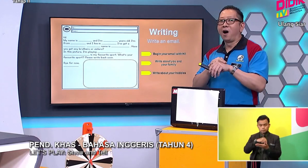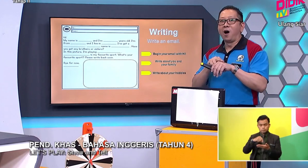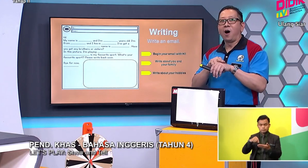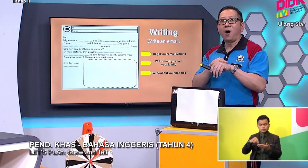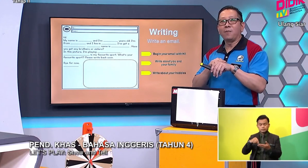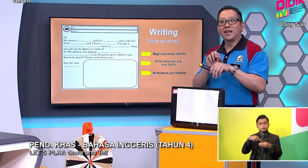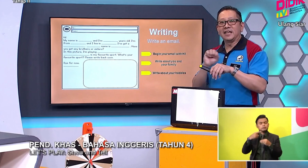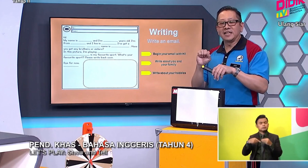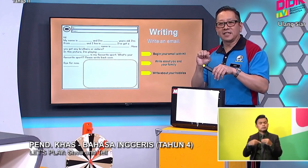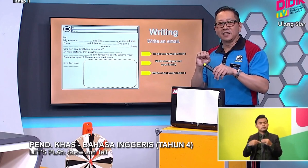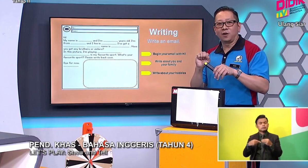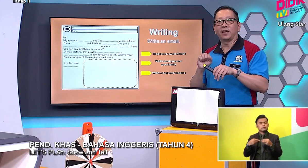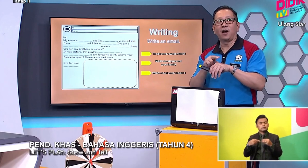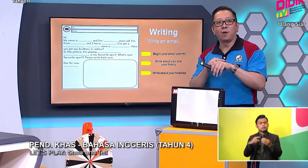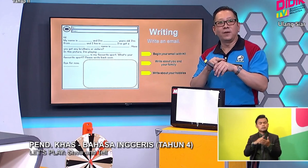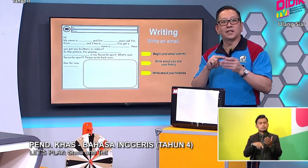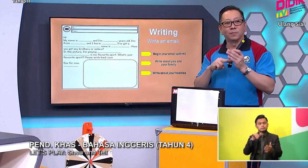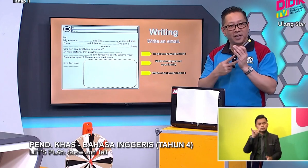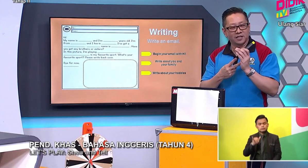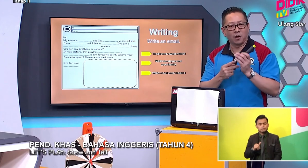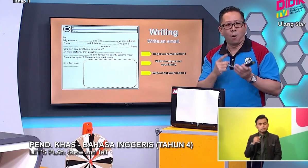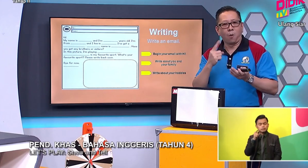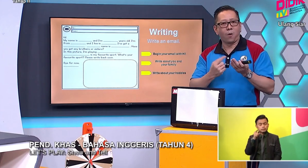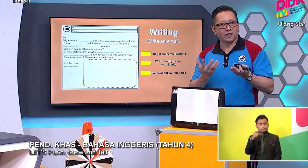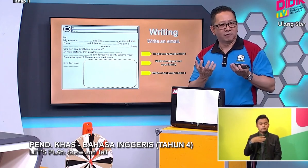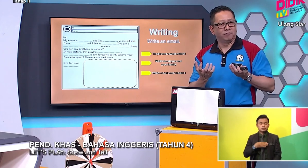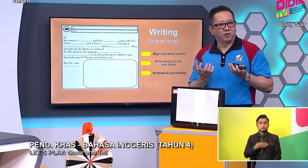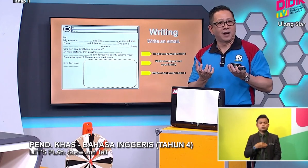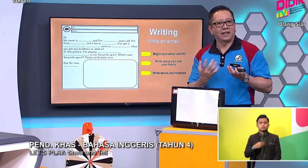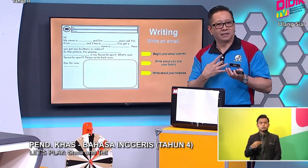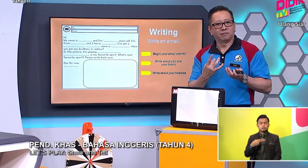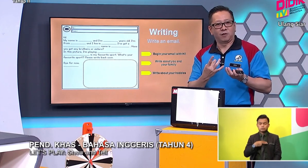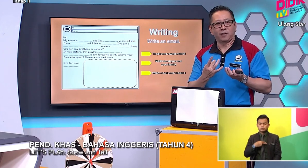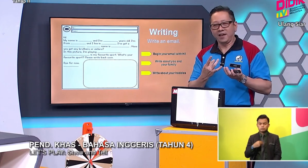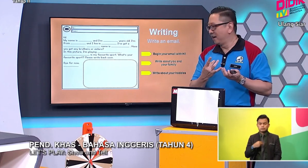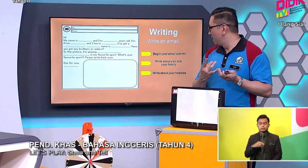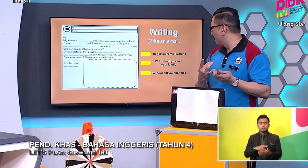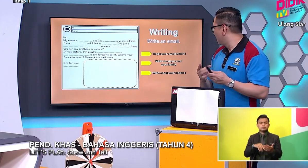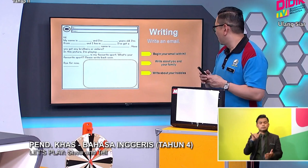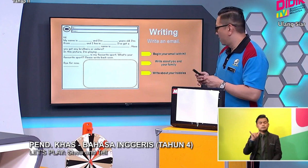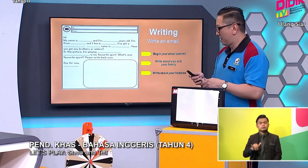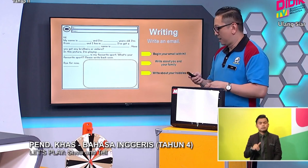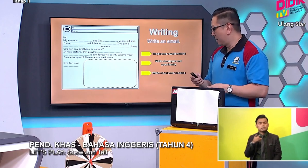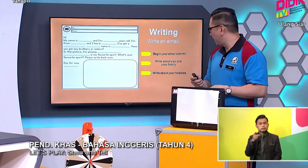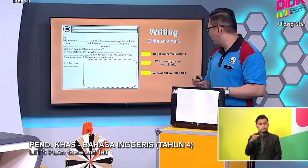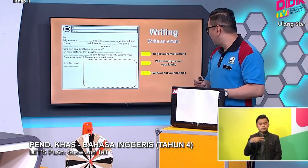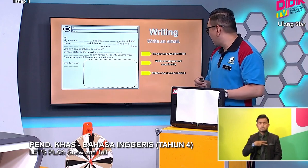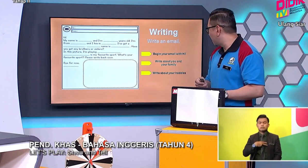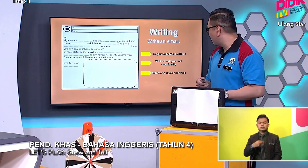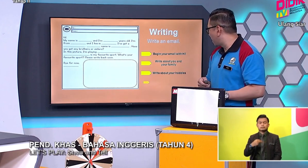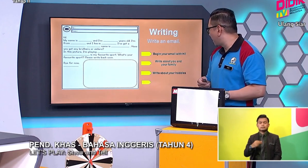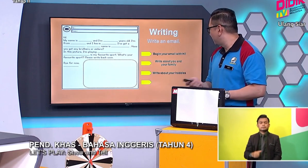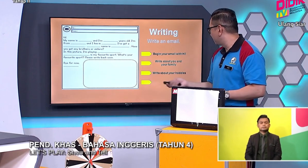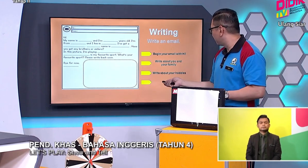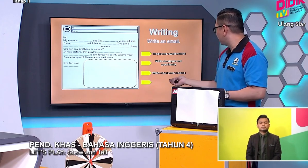Your. Hobbies. Okay. Hobbies means. What. You like. Okay. Okay. the